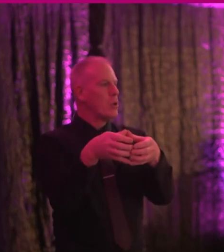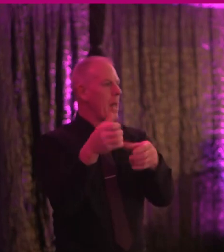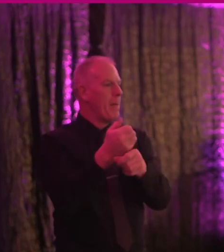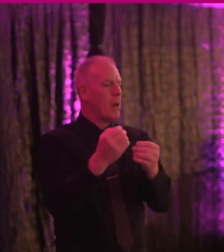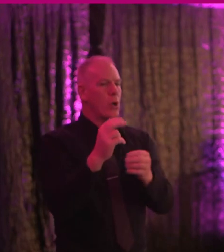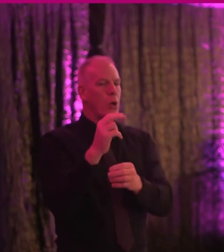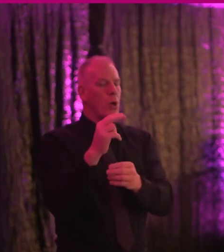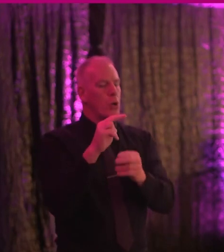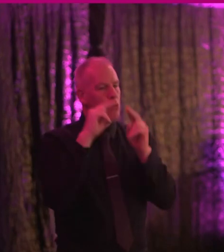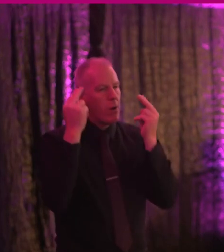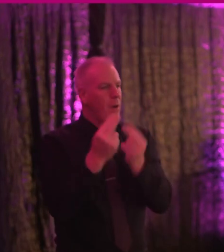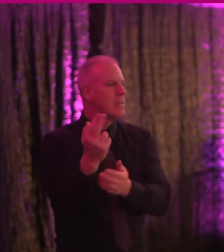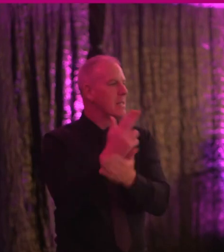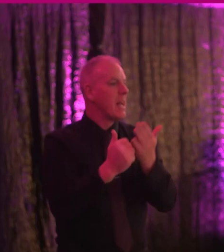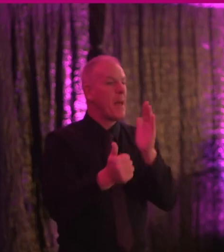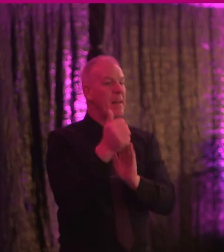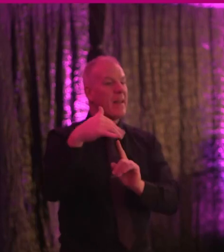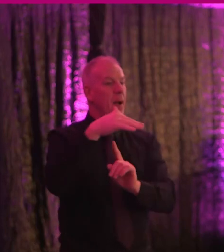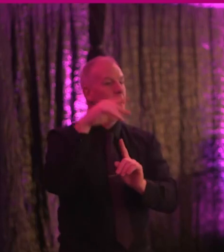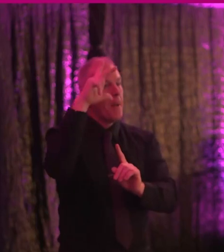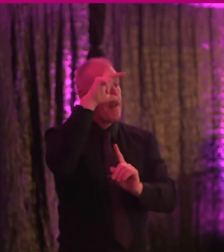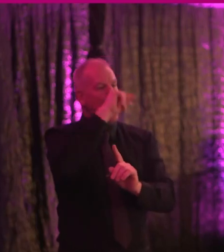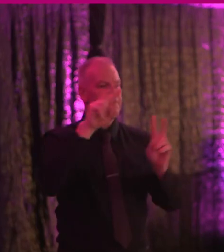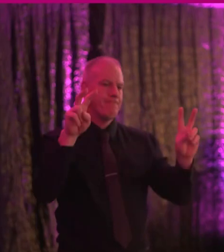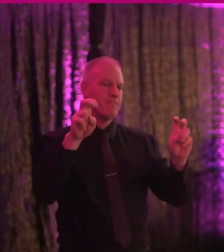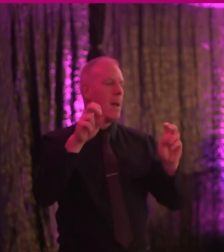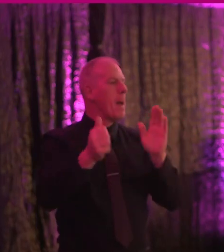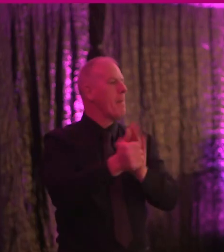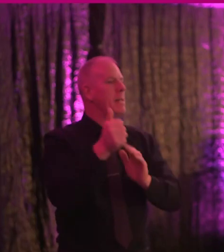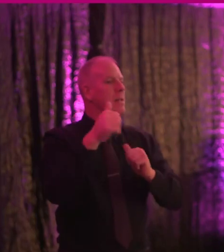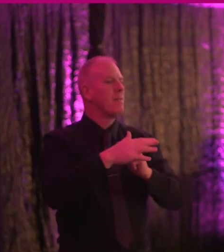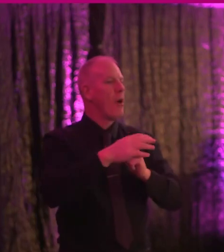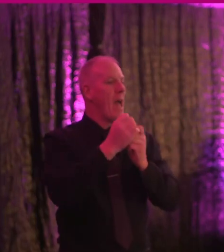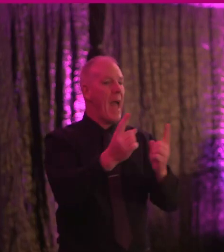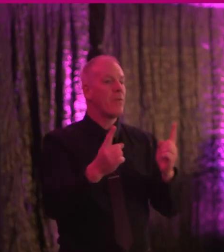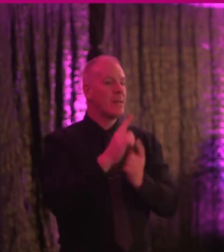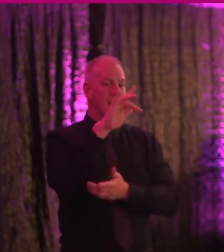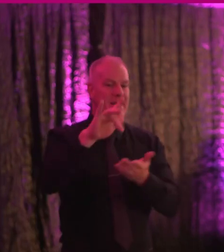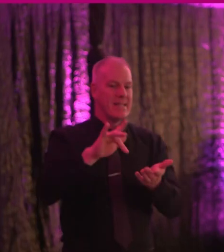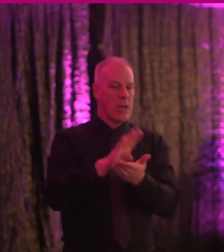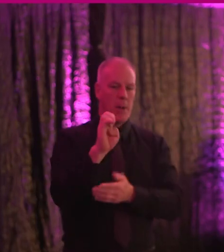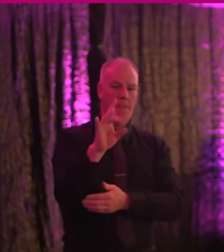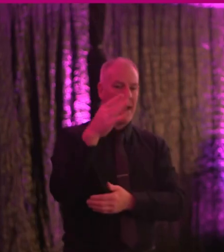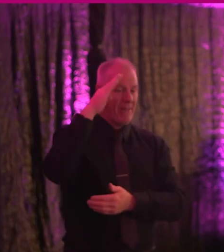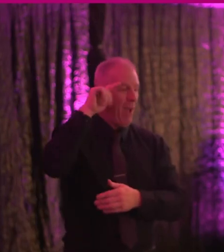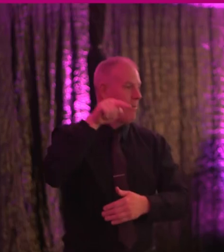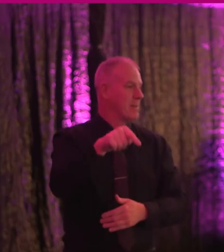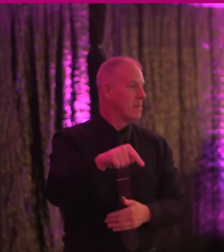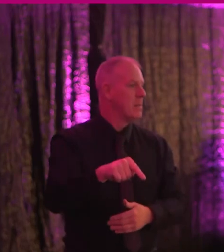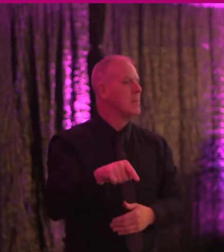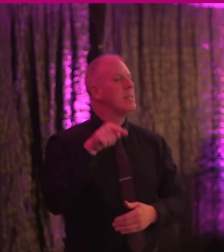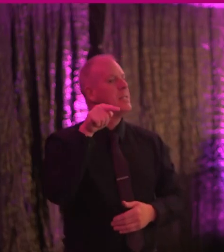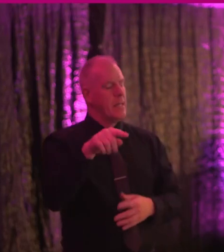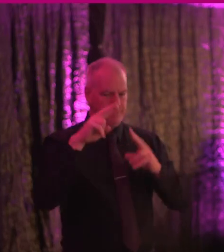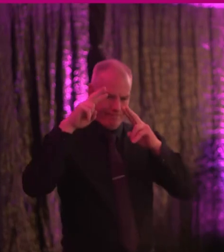design in the built environment called Buildings for Everyone, Central Bank of Ireland. The module is based on a